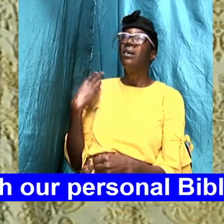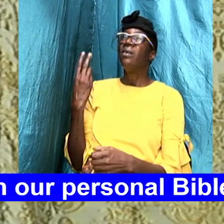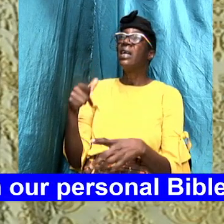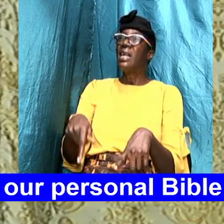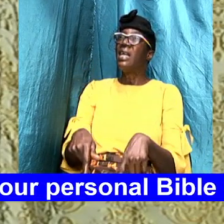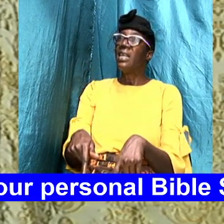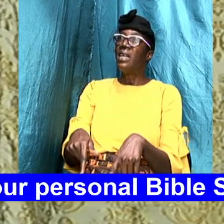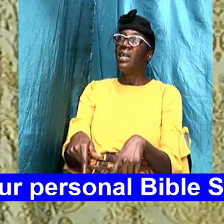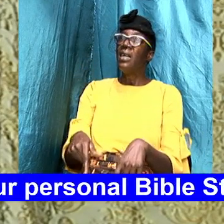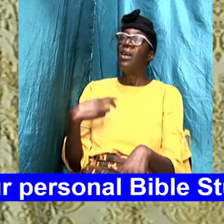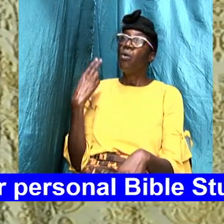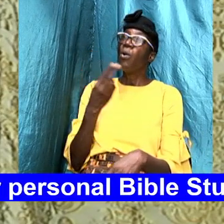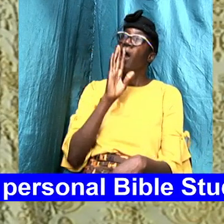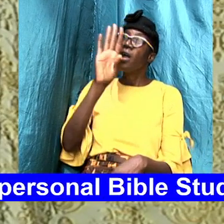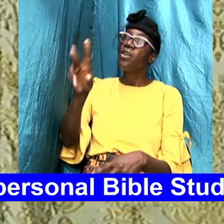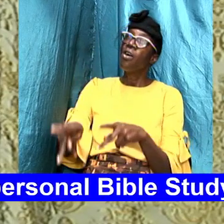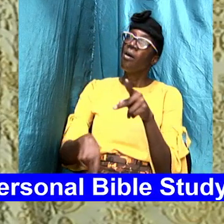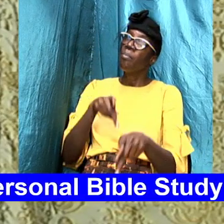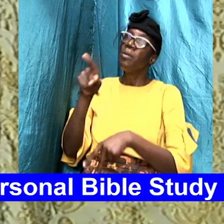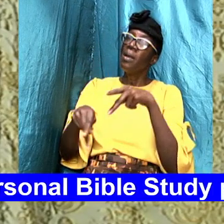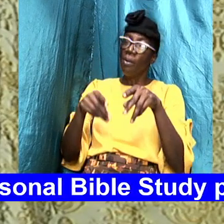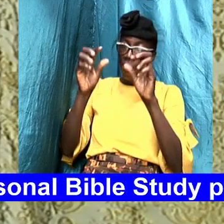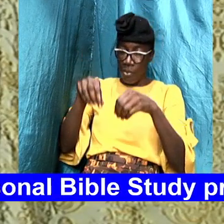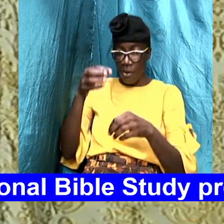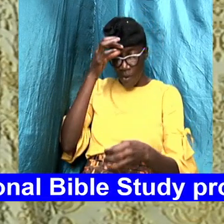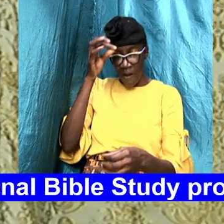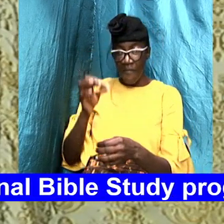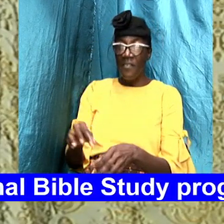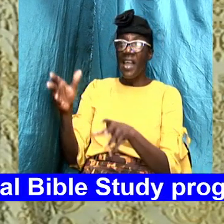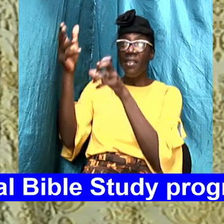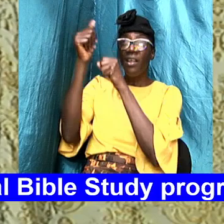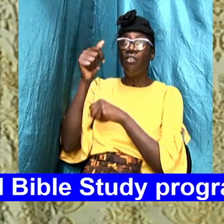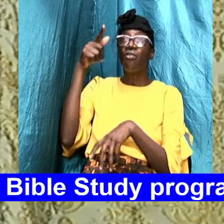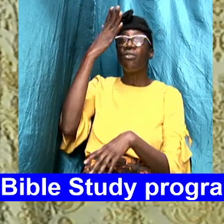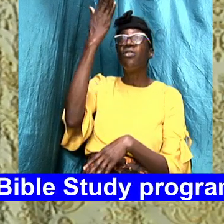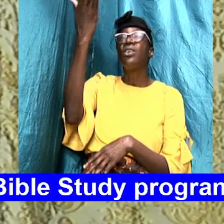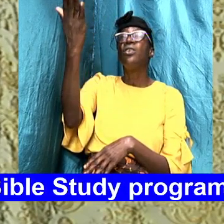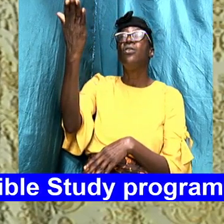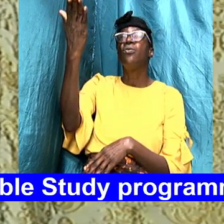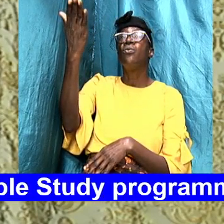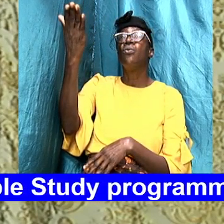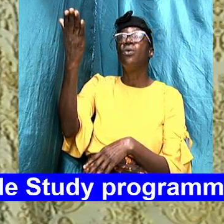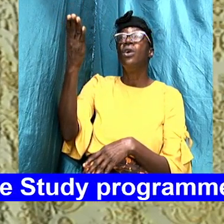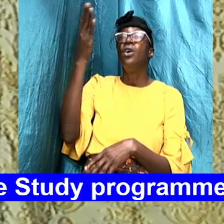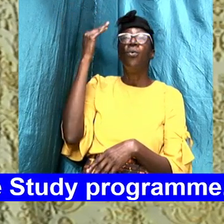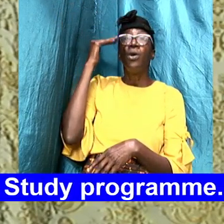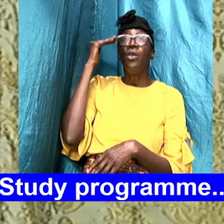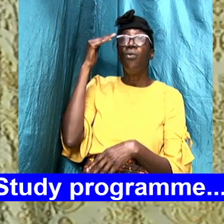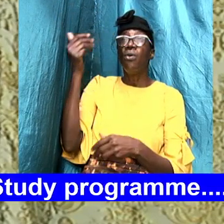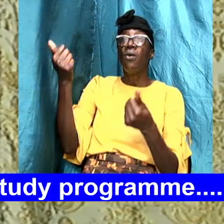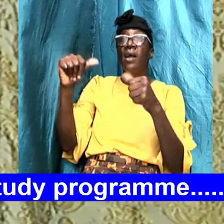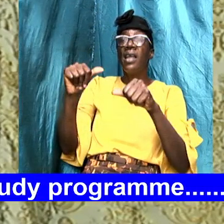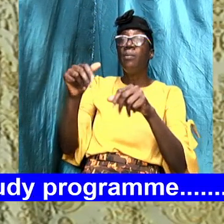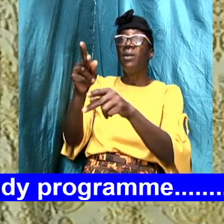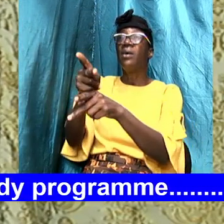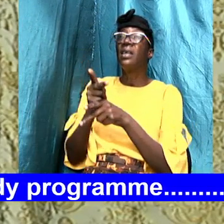we are your people and we put our faith and we put our trust in you we know God that you are able to